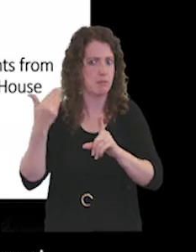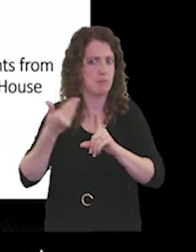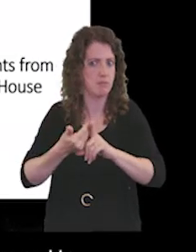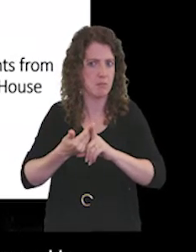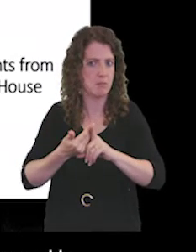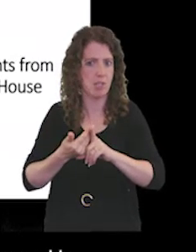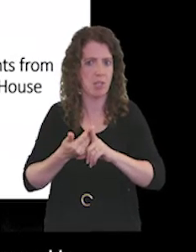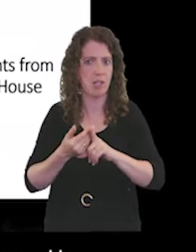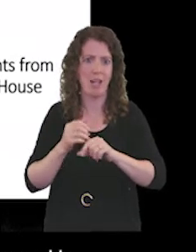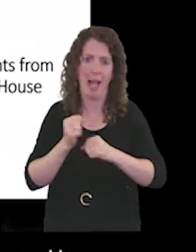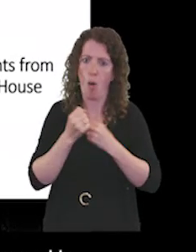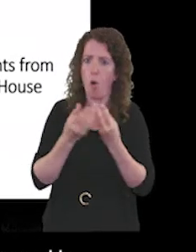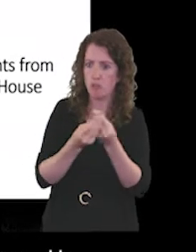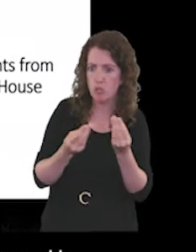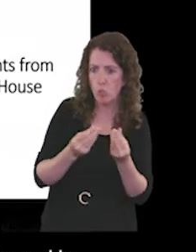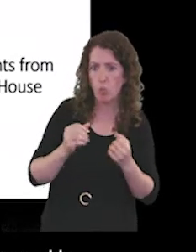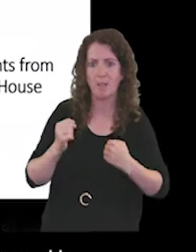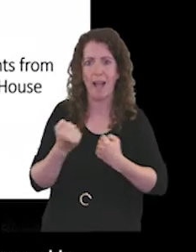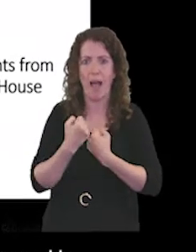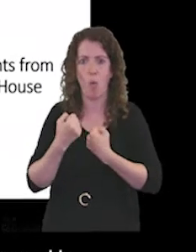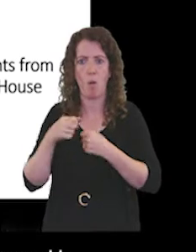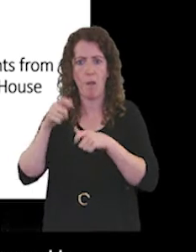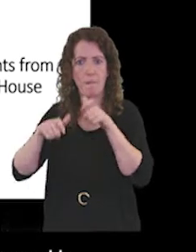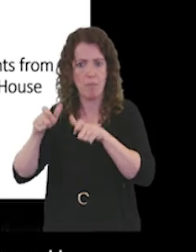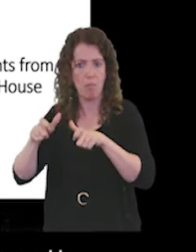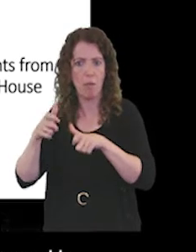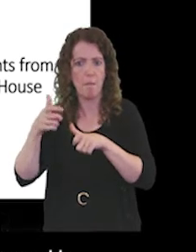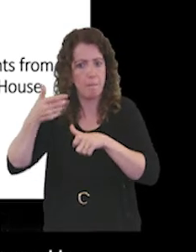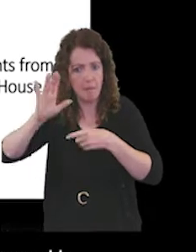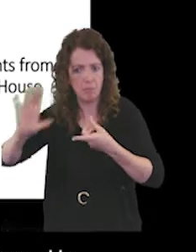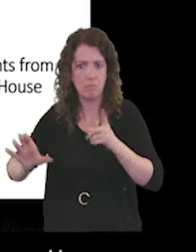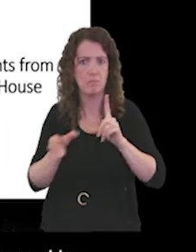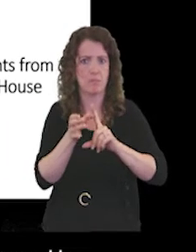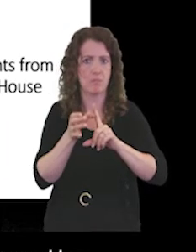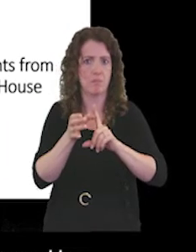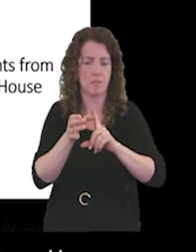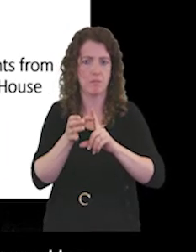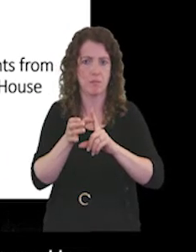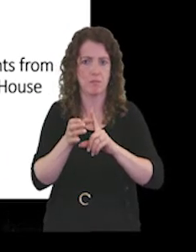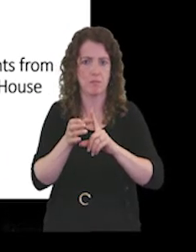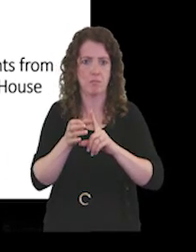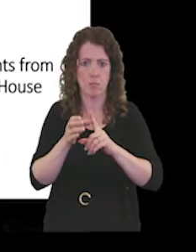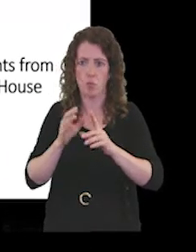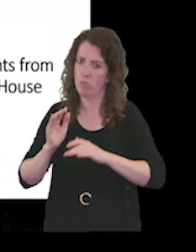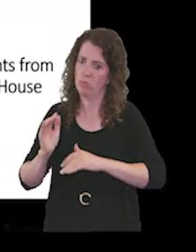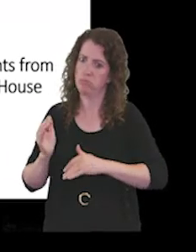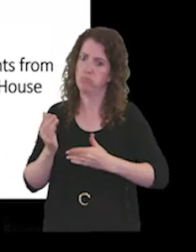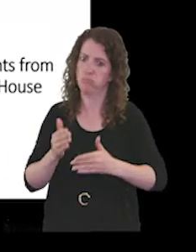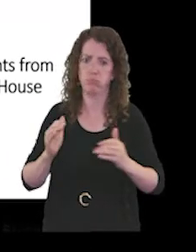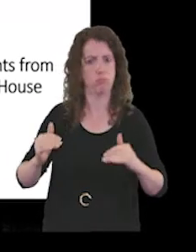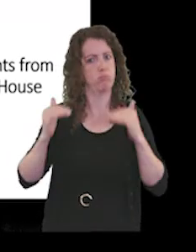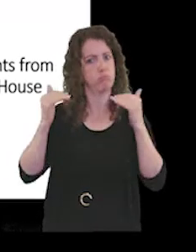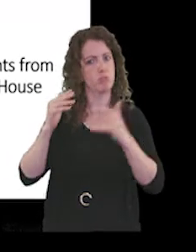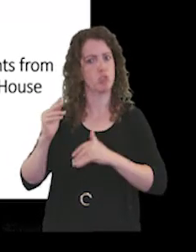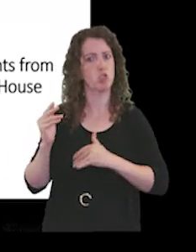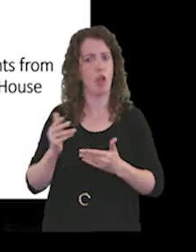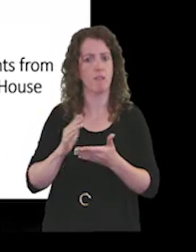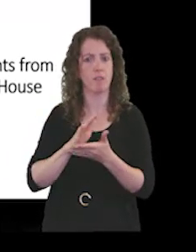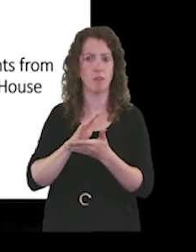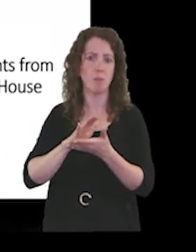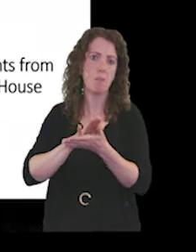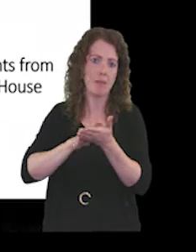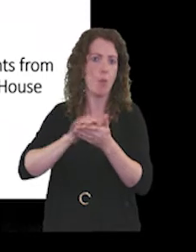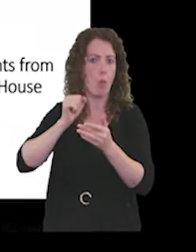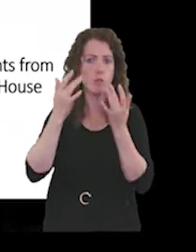resource and the people that we've been able to put into our staff wellbeing service and the benefits that